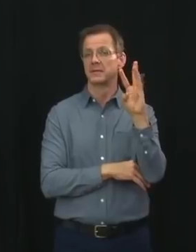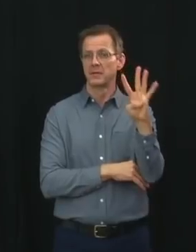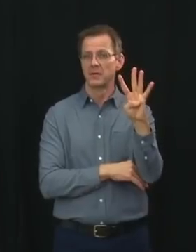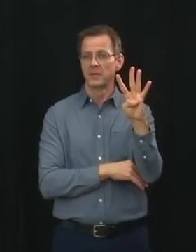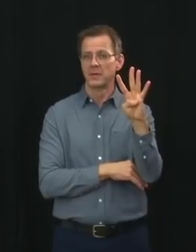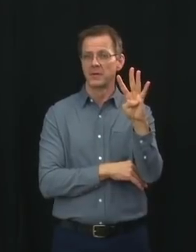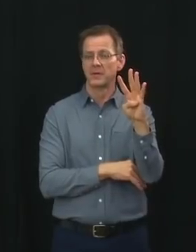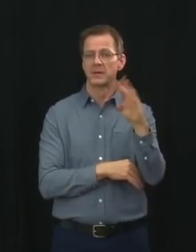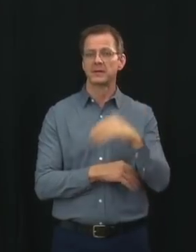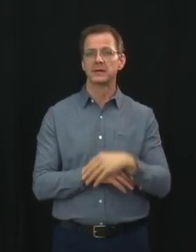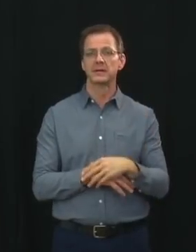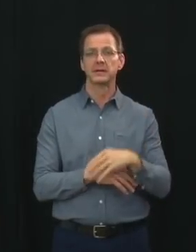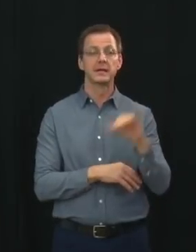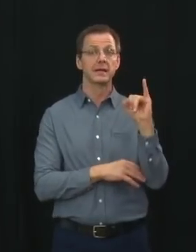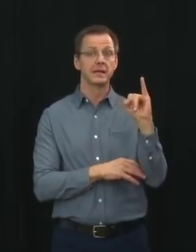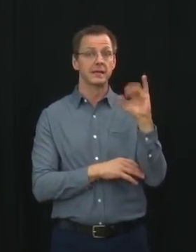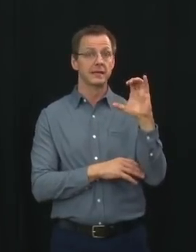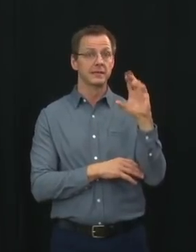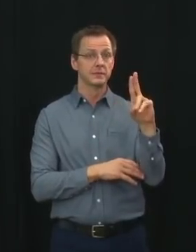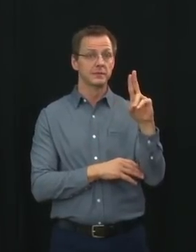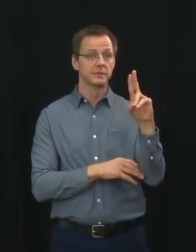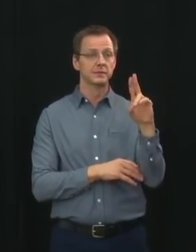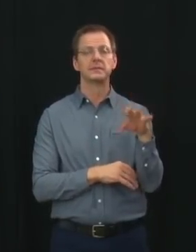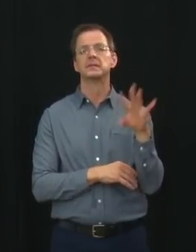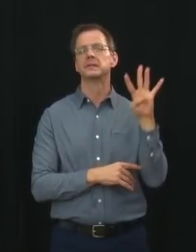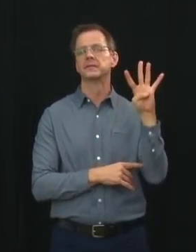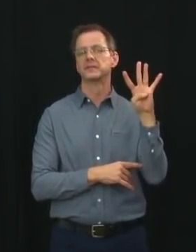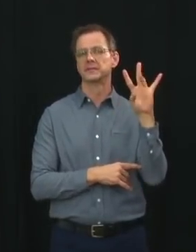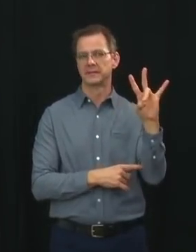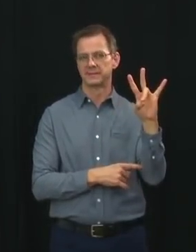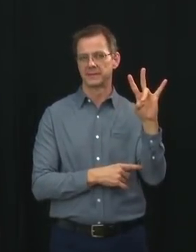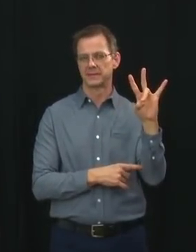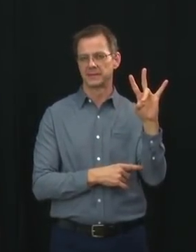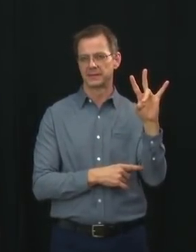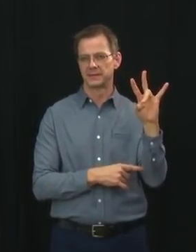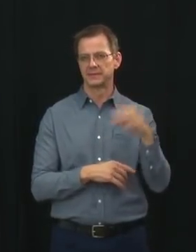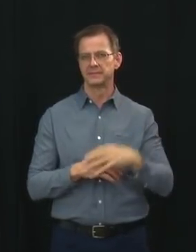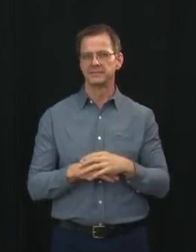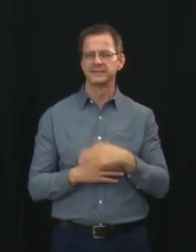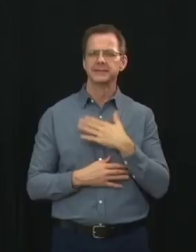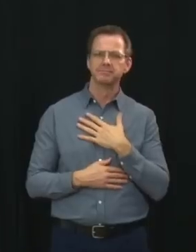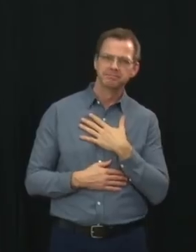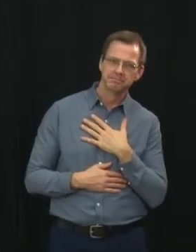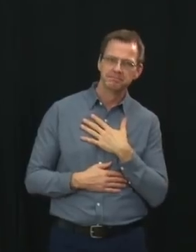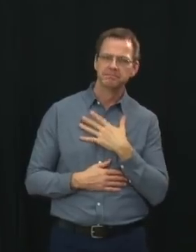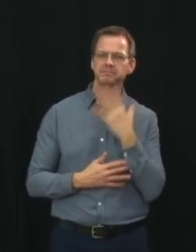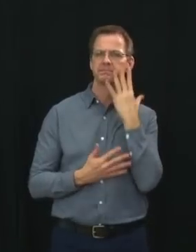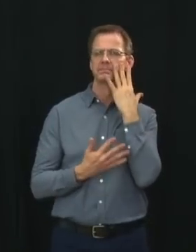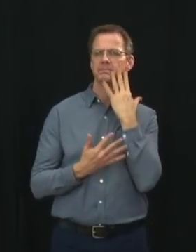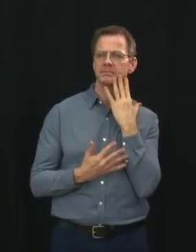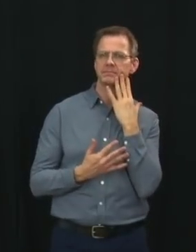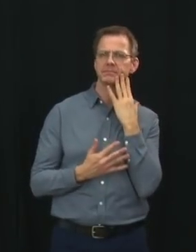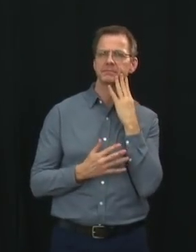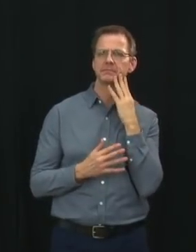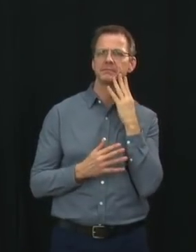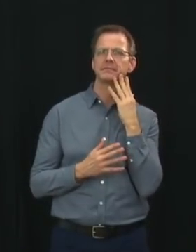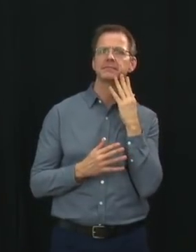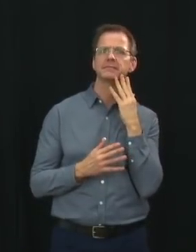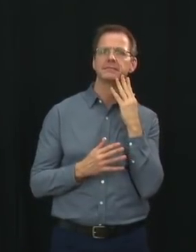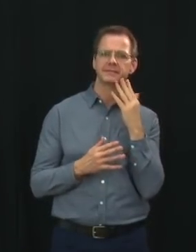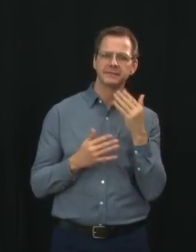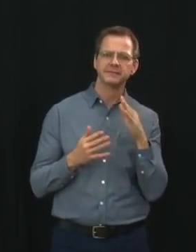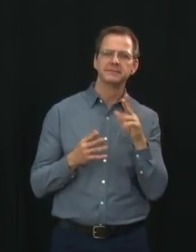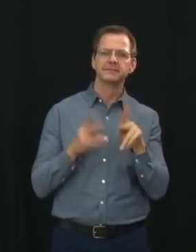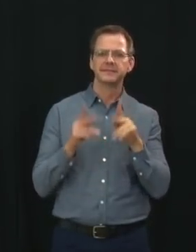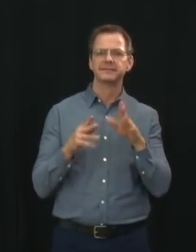including 47 in the ICU. Sadly, lives are still being lost to this disease. Over